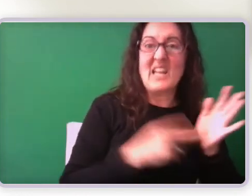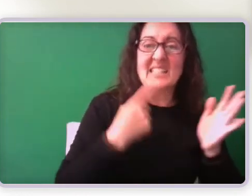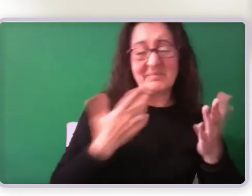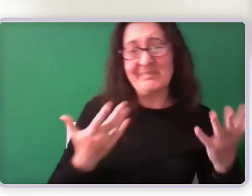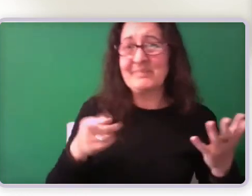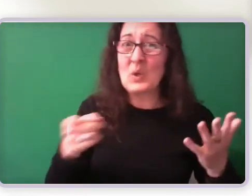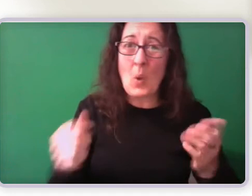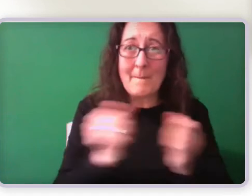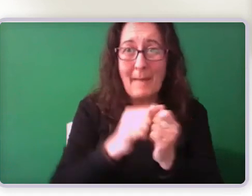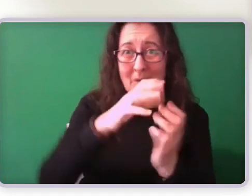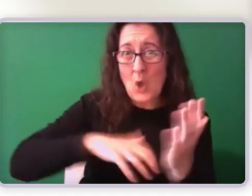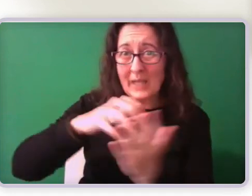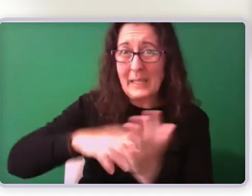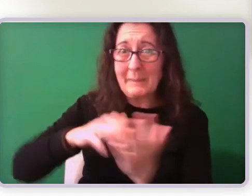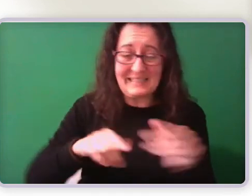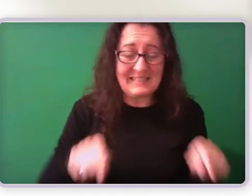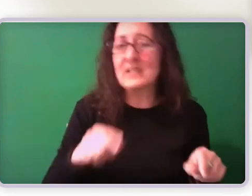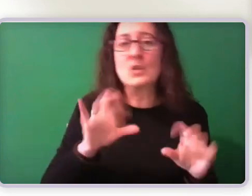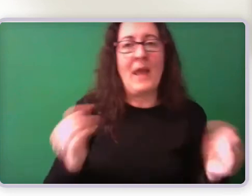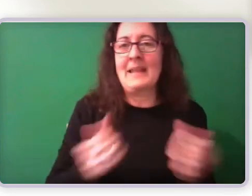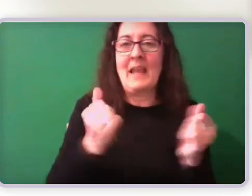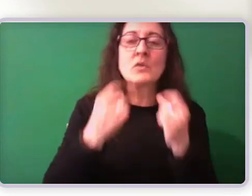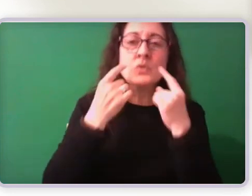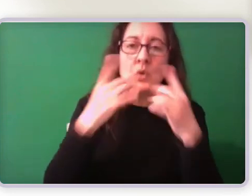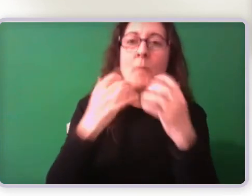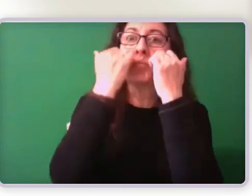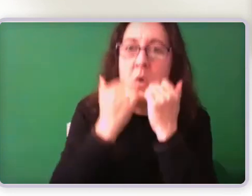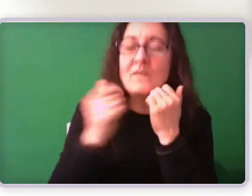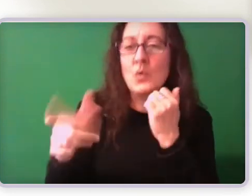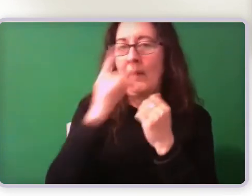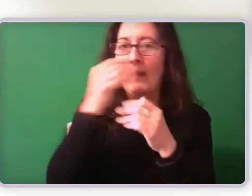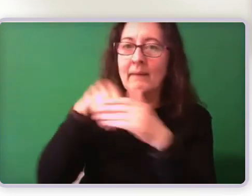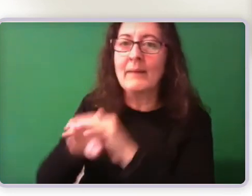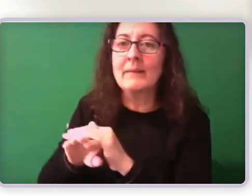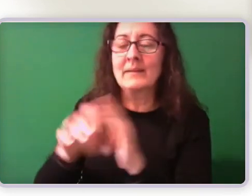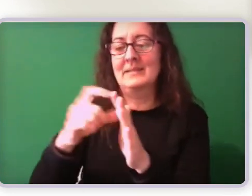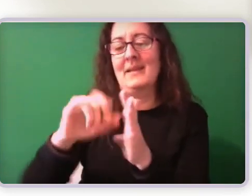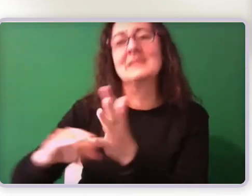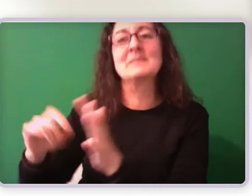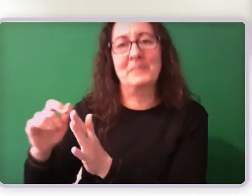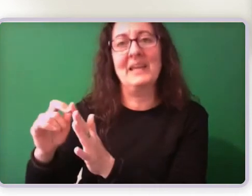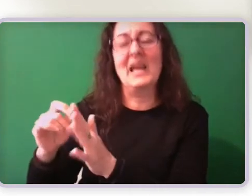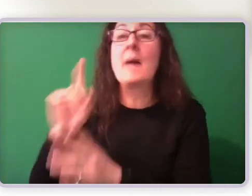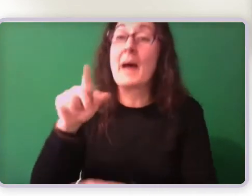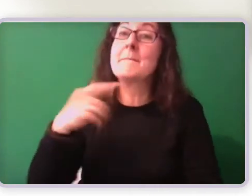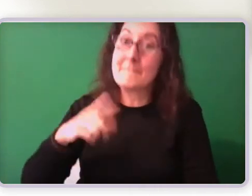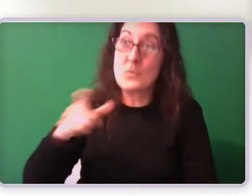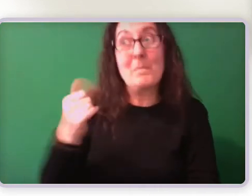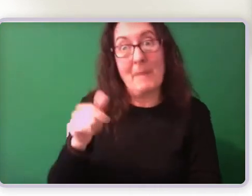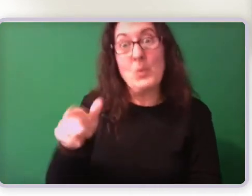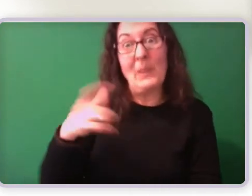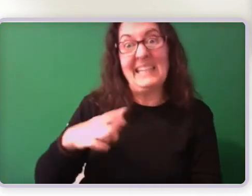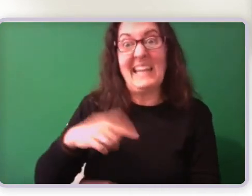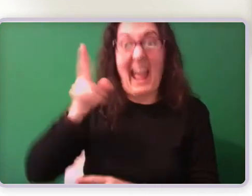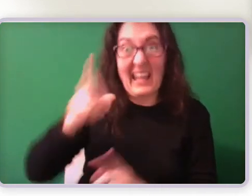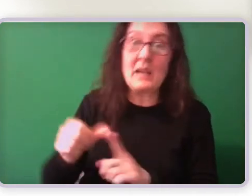thing you can do is go and get new medical evidence. But you're going to have to ask your doctors to tell you what your conditions were like several months ago.